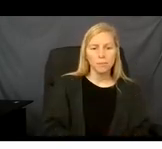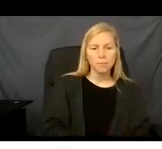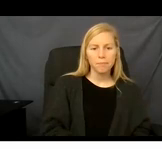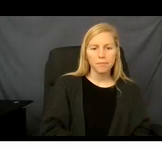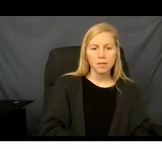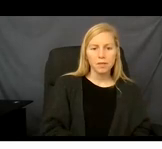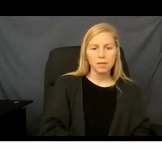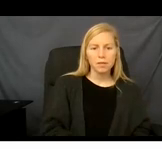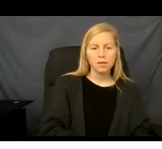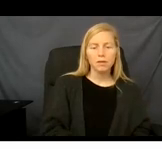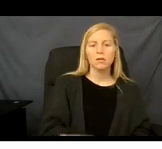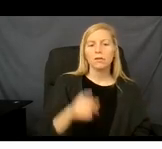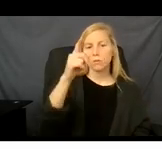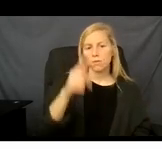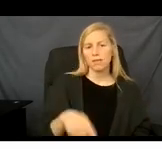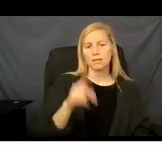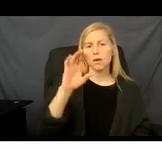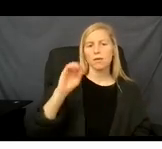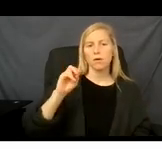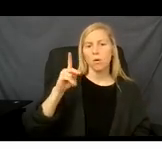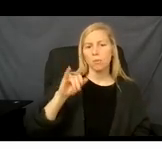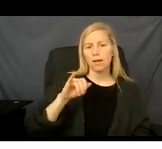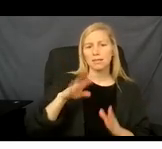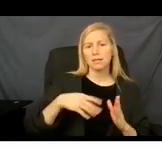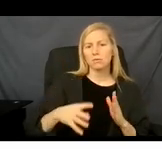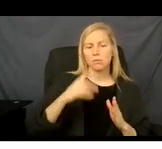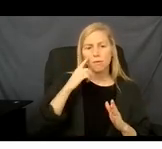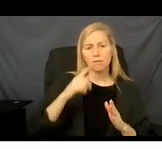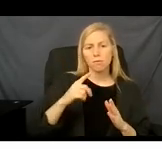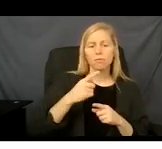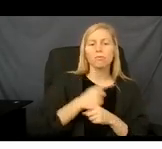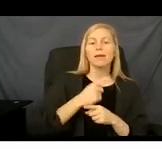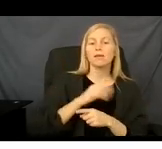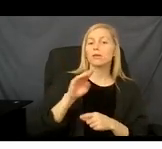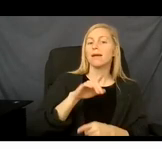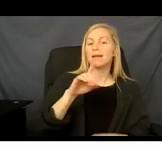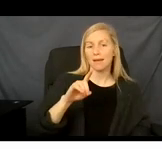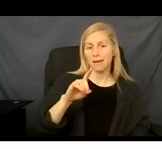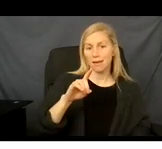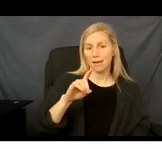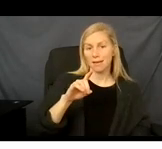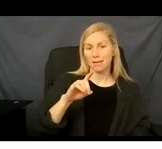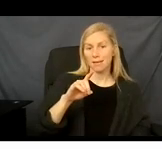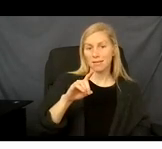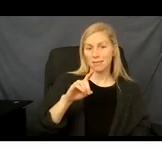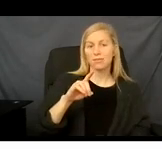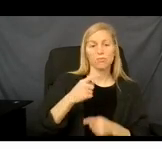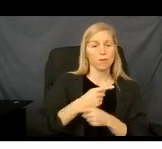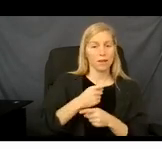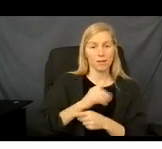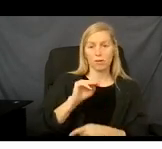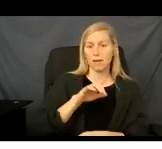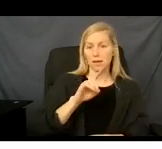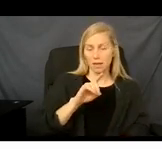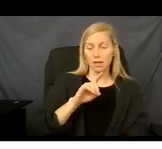these are co-pays for regular Medicaid. When your Medicaid managed care plan